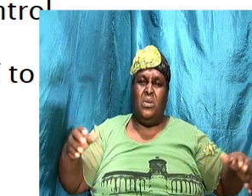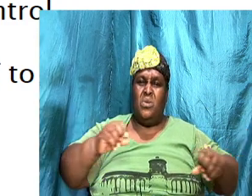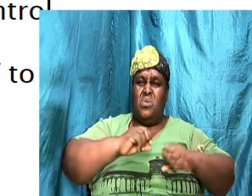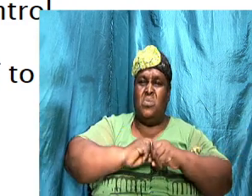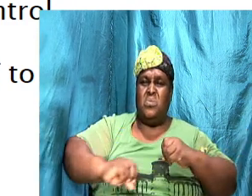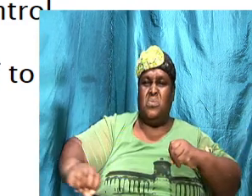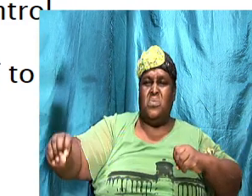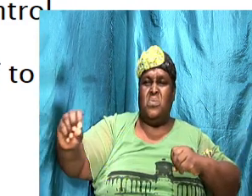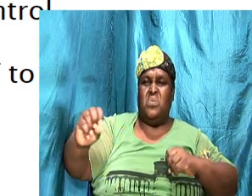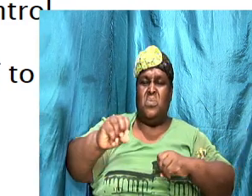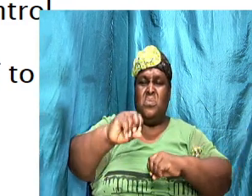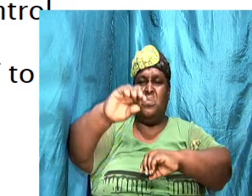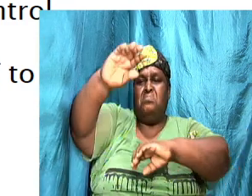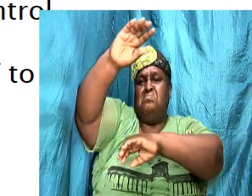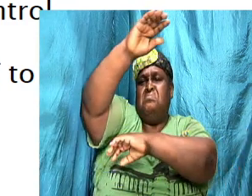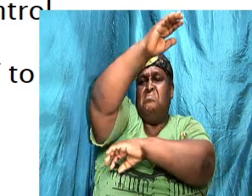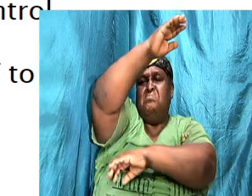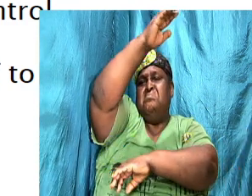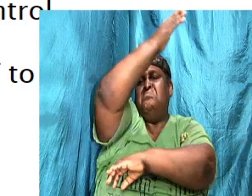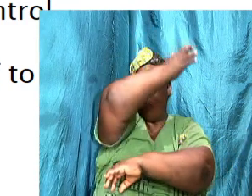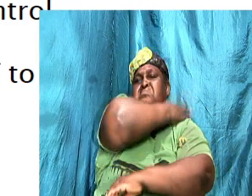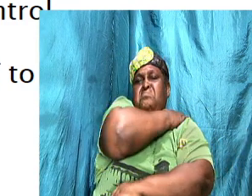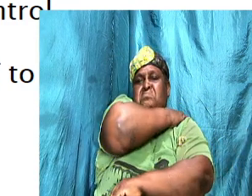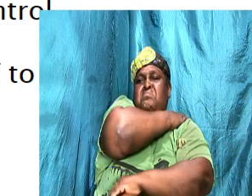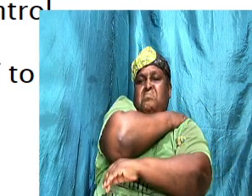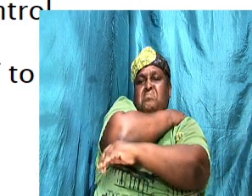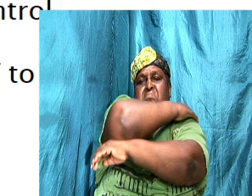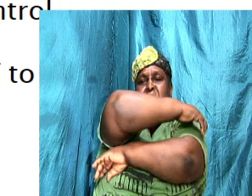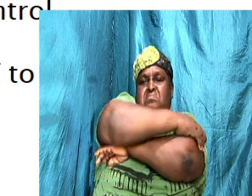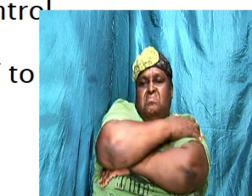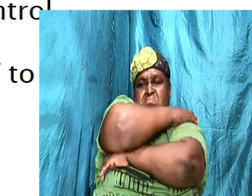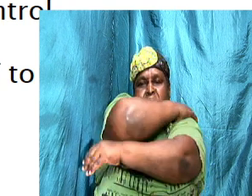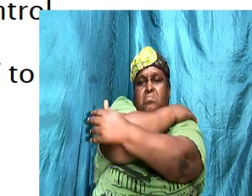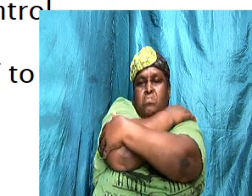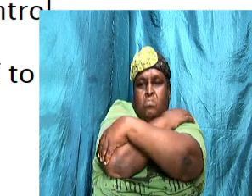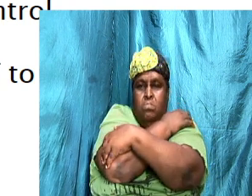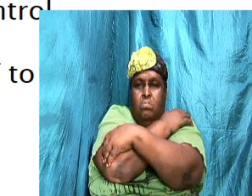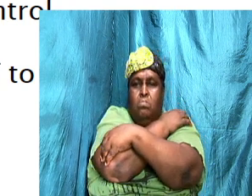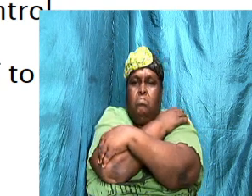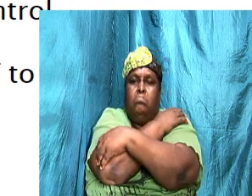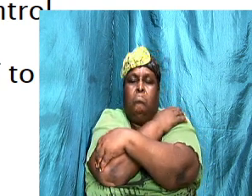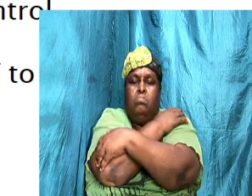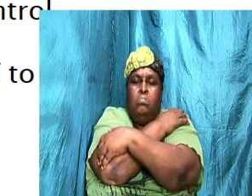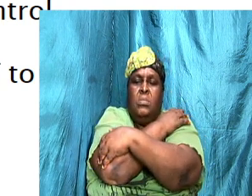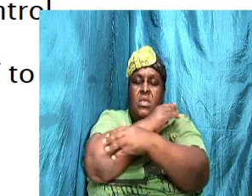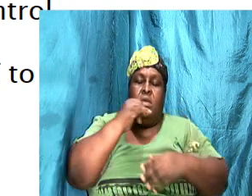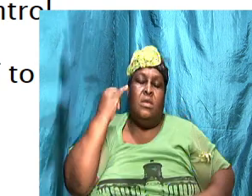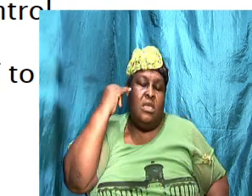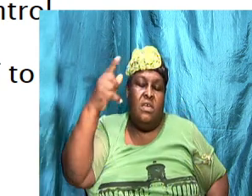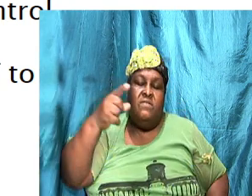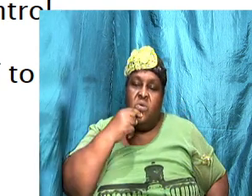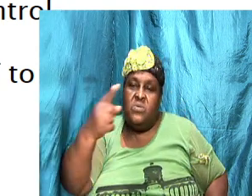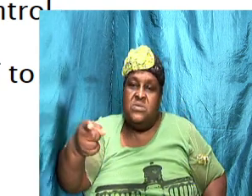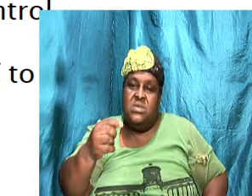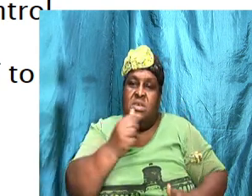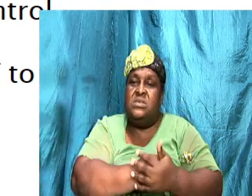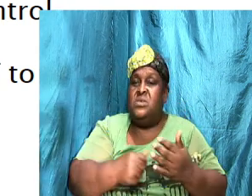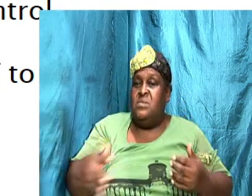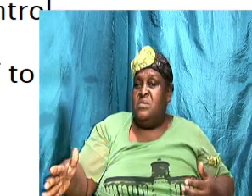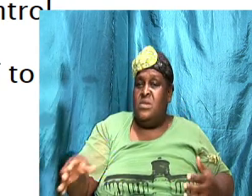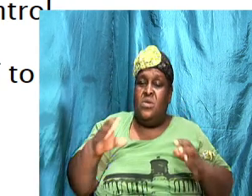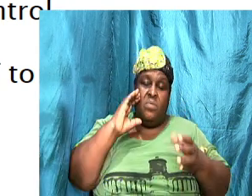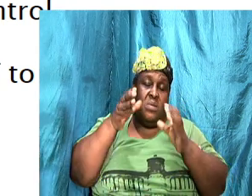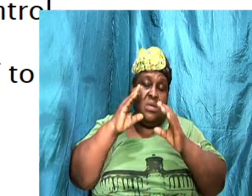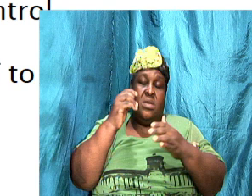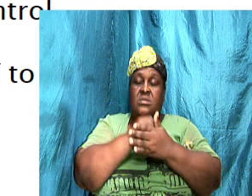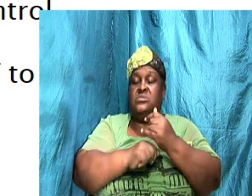we're saying, you know, that if you say something, it will communicate something to your partner.